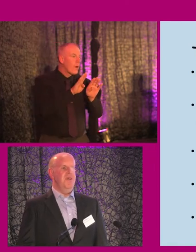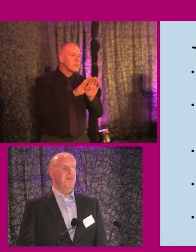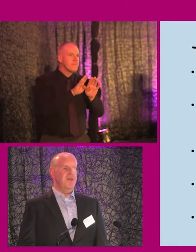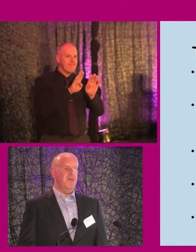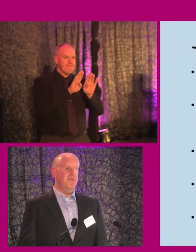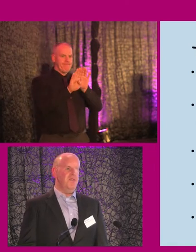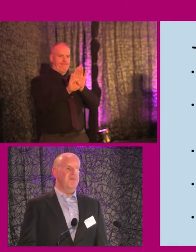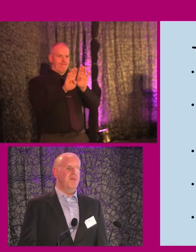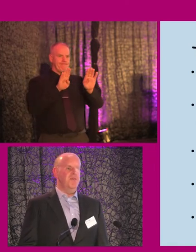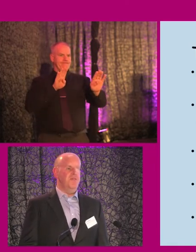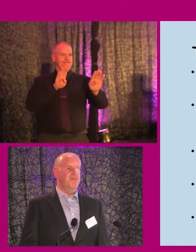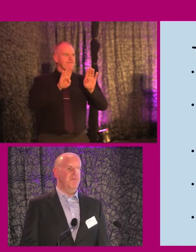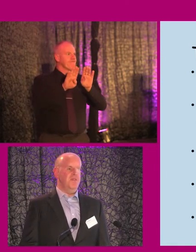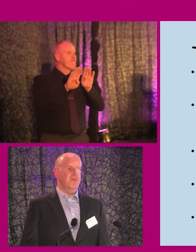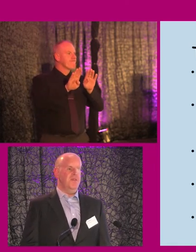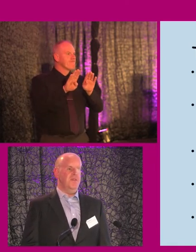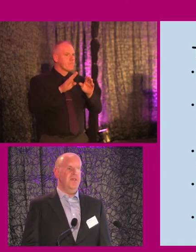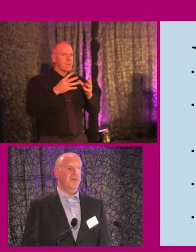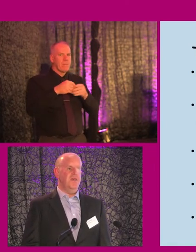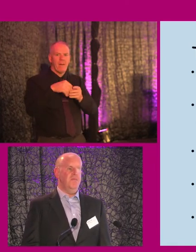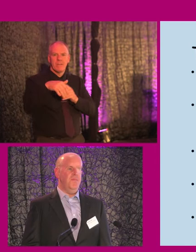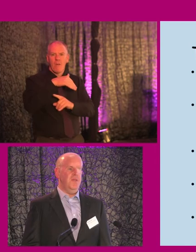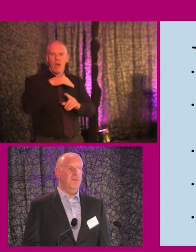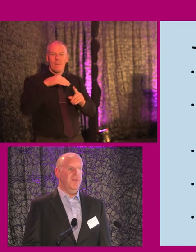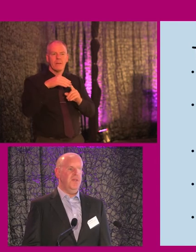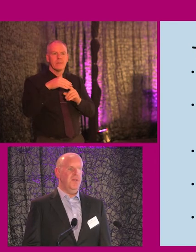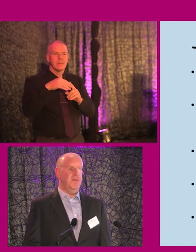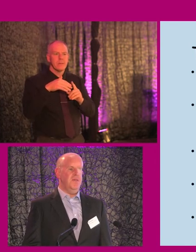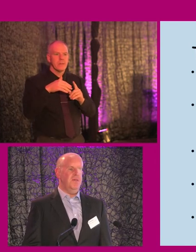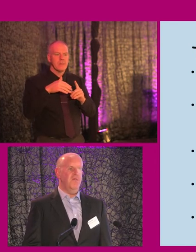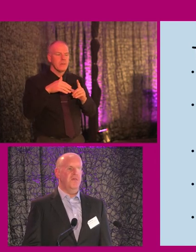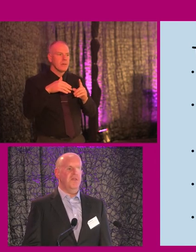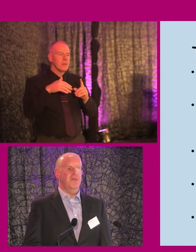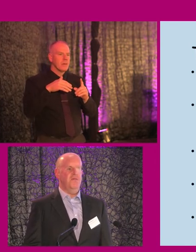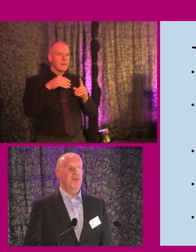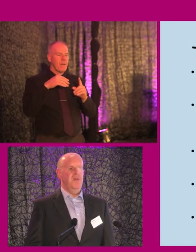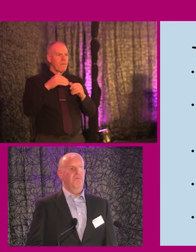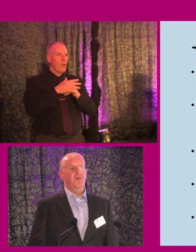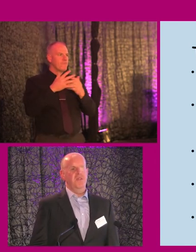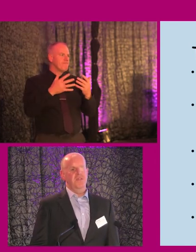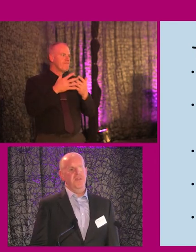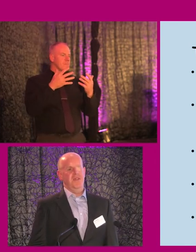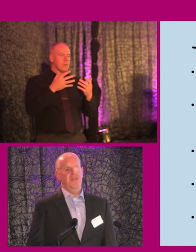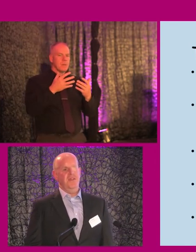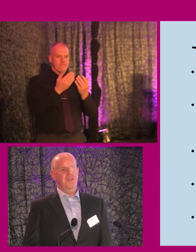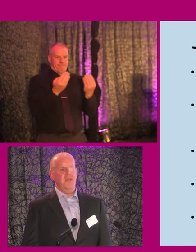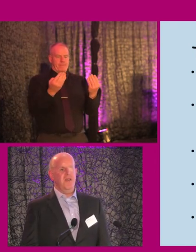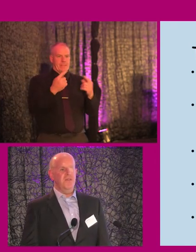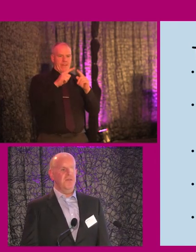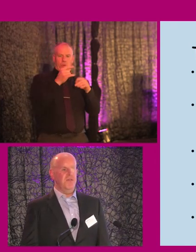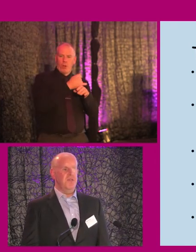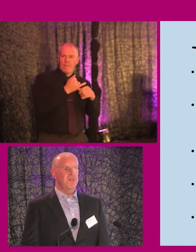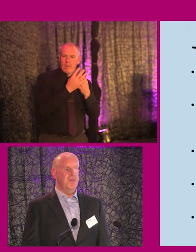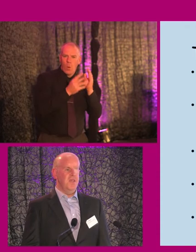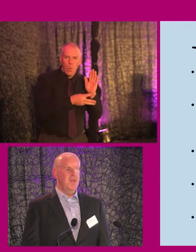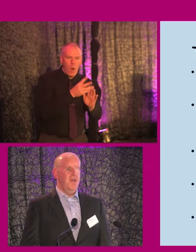out of the environment in terms of the, the, you know, the overall kind of walls and areas